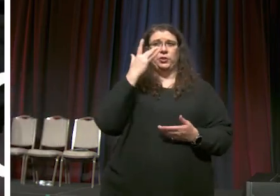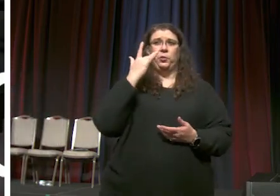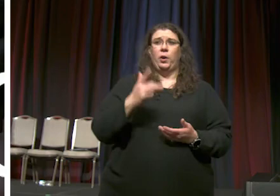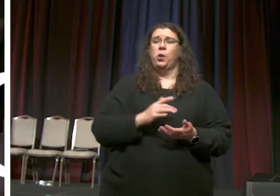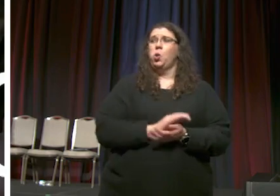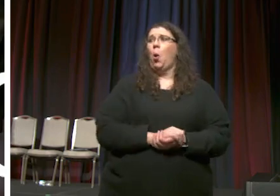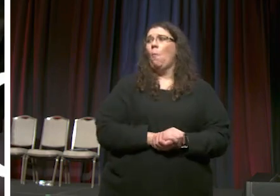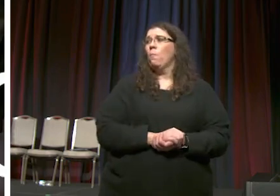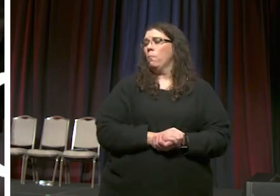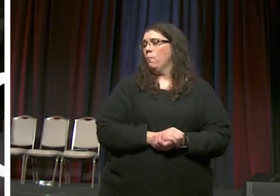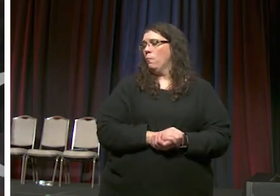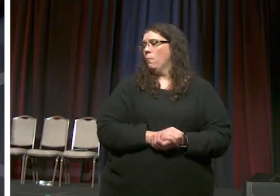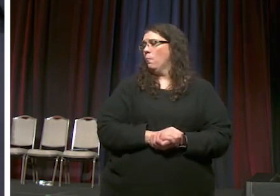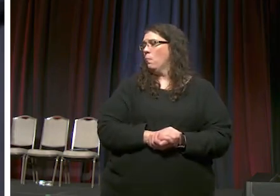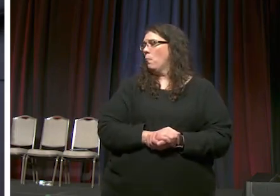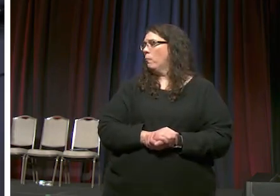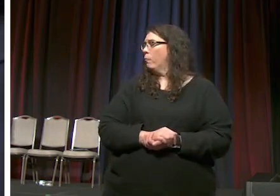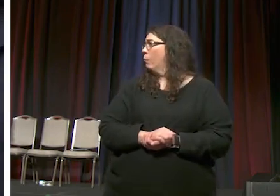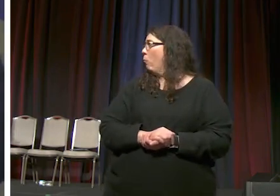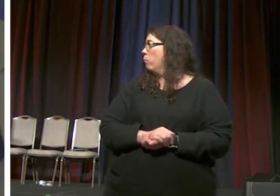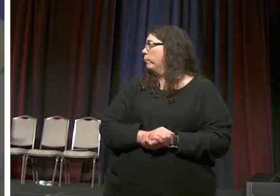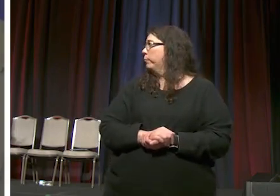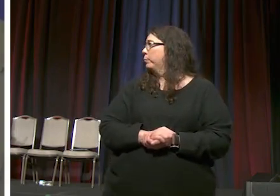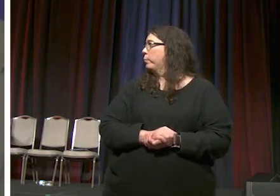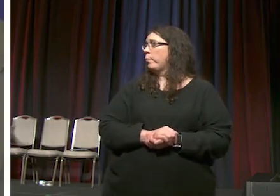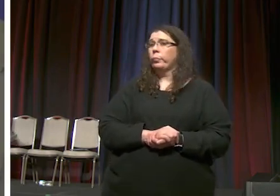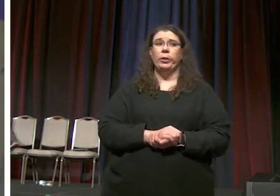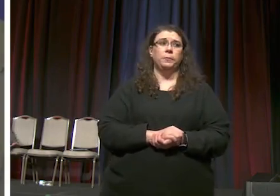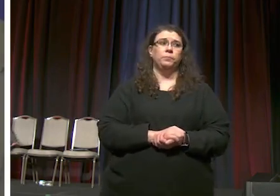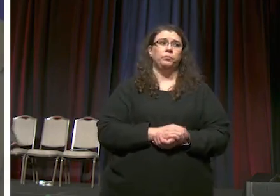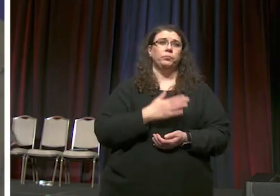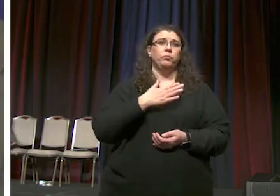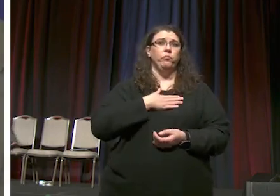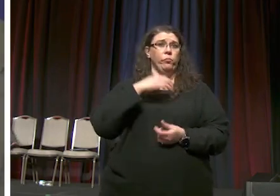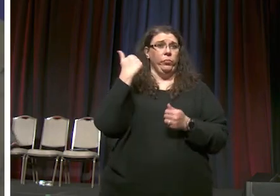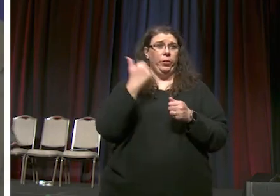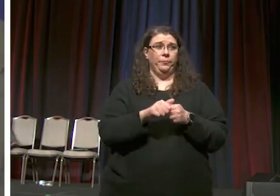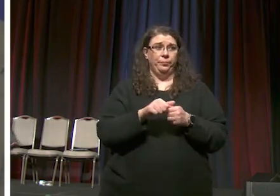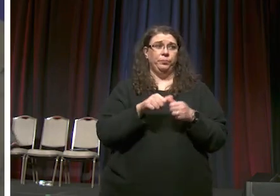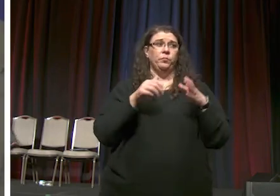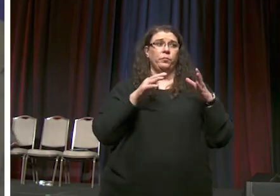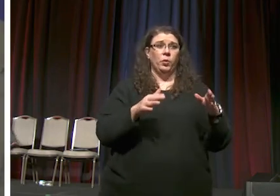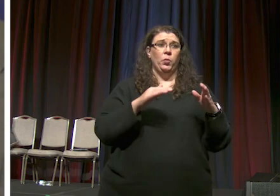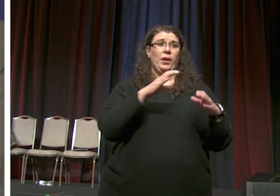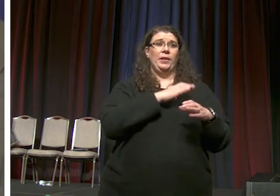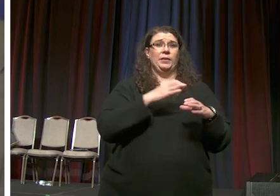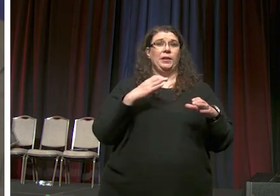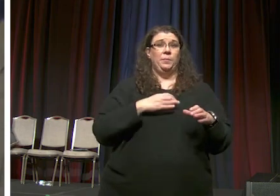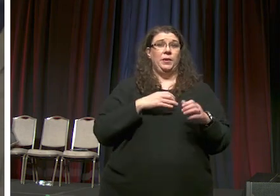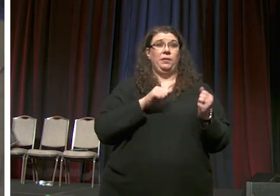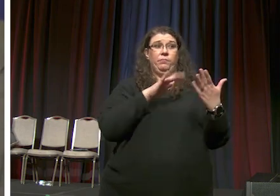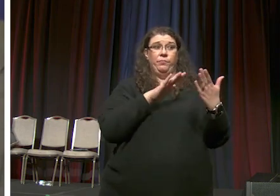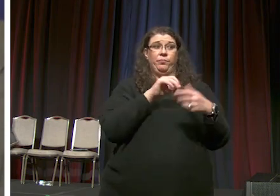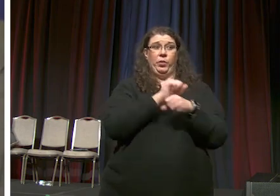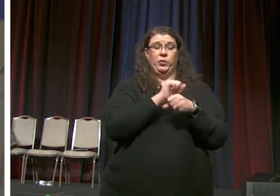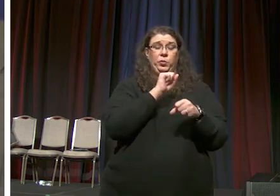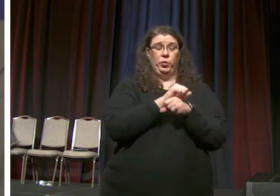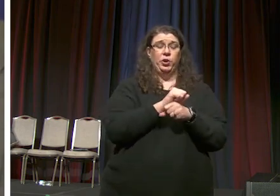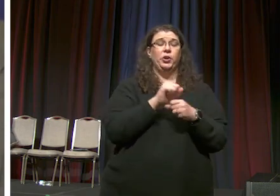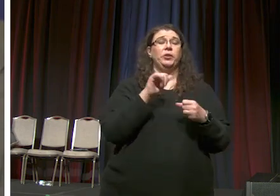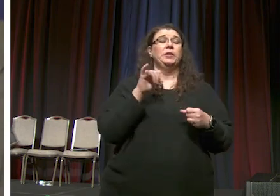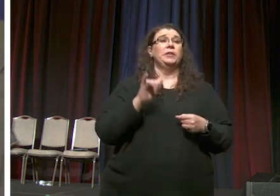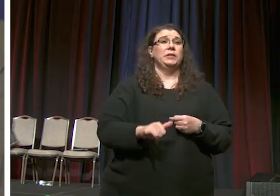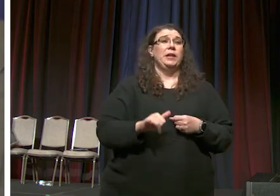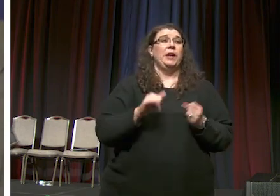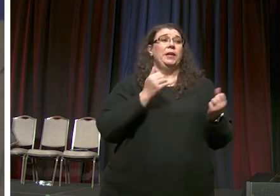my recollection and the way in which the committee did its work uh is that